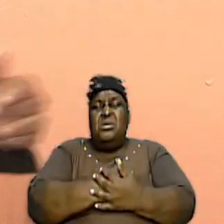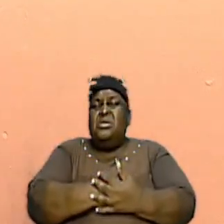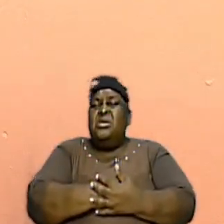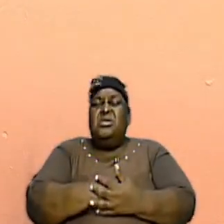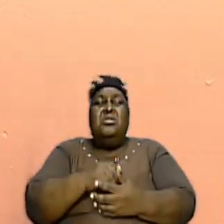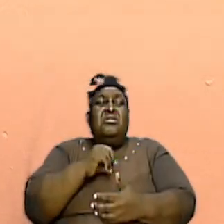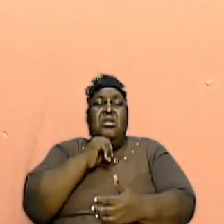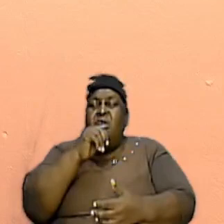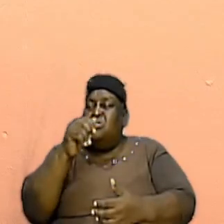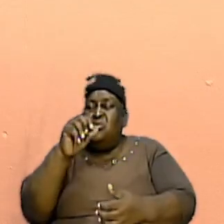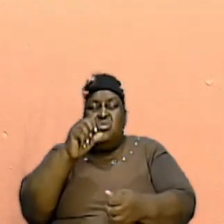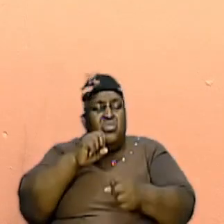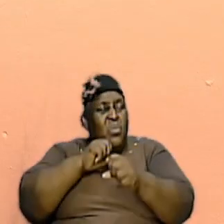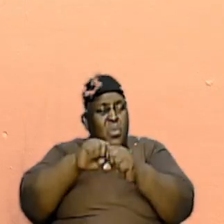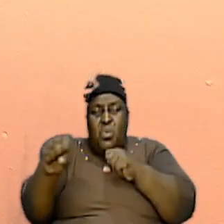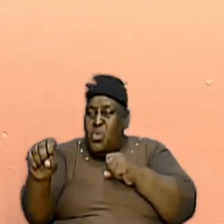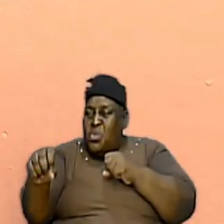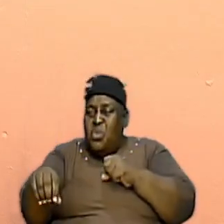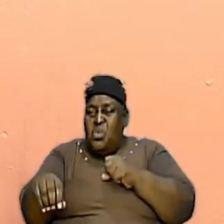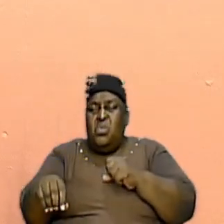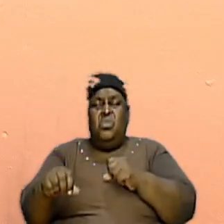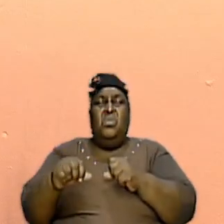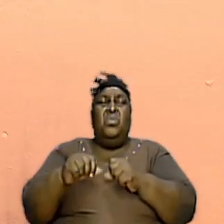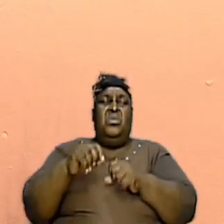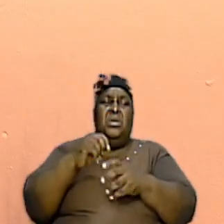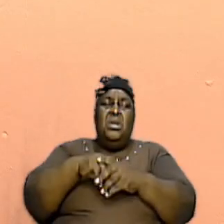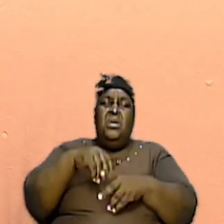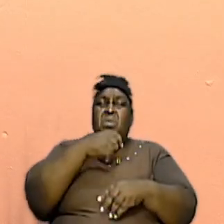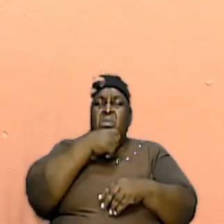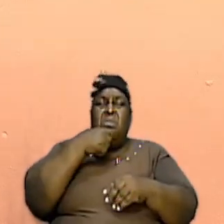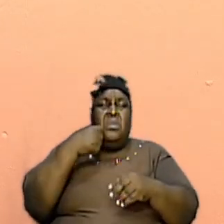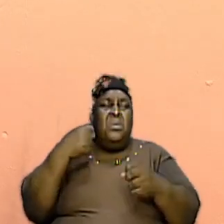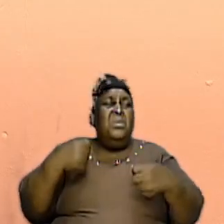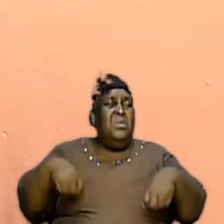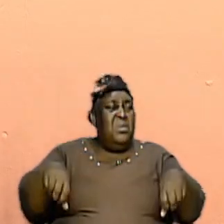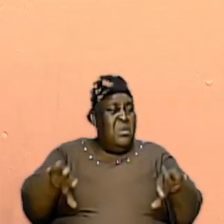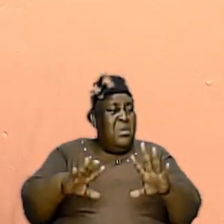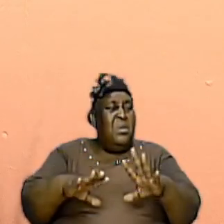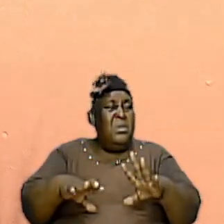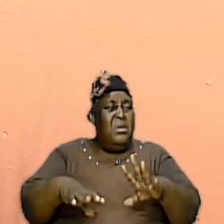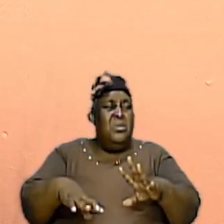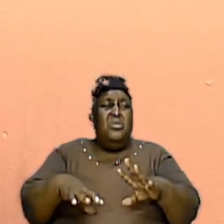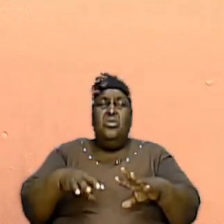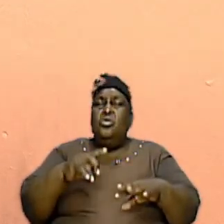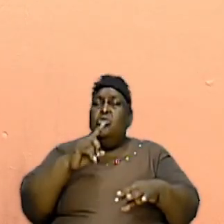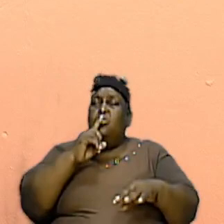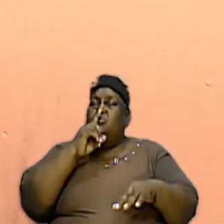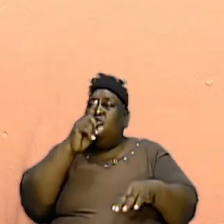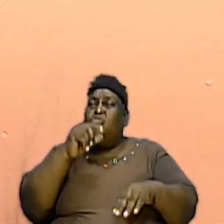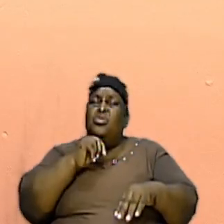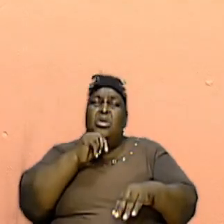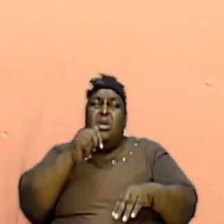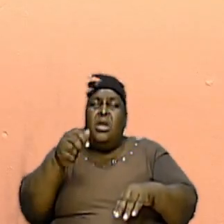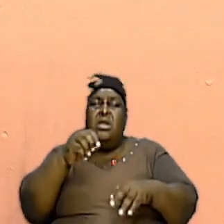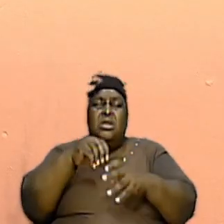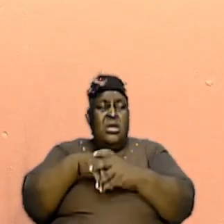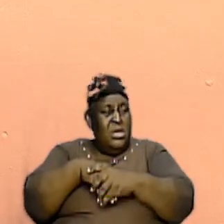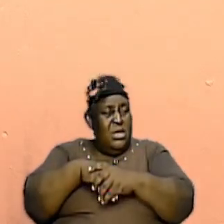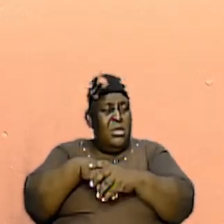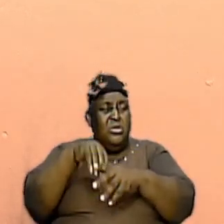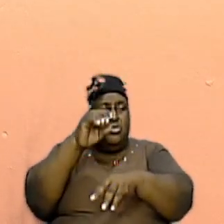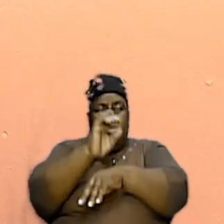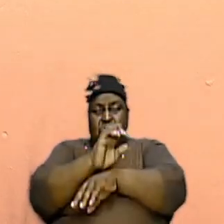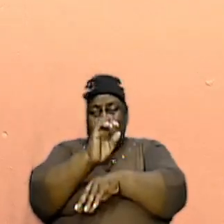tabernacle and it is certainly not the case in the church. And I want us to understand that. So many of us have different